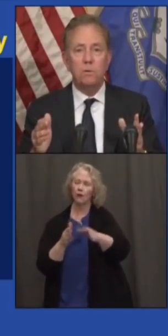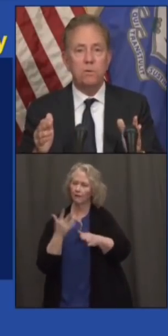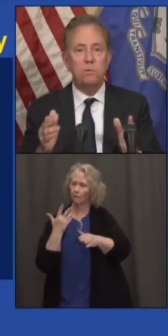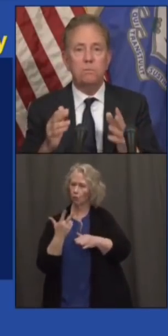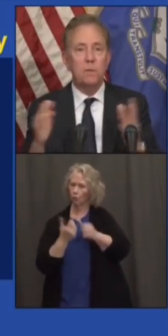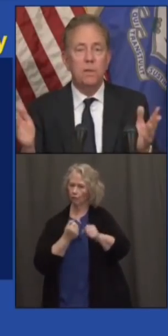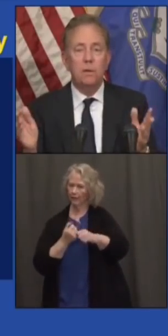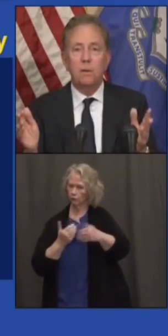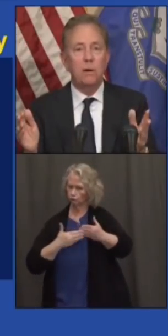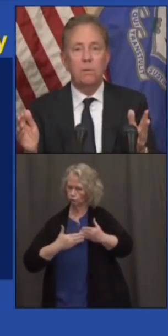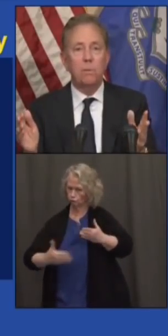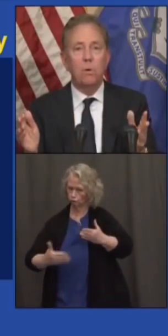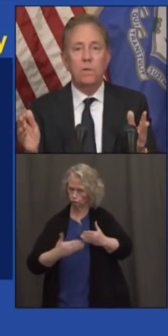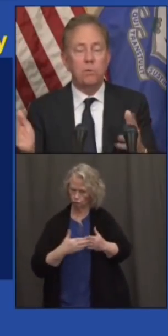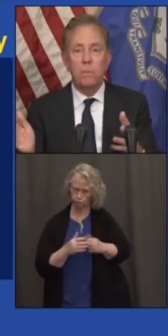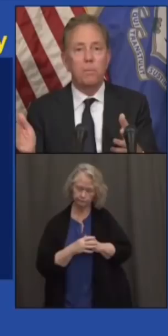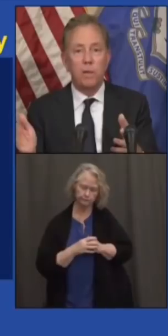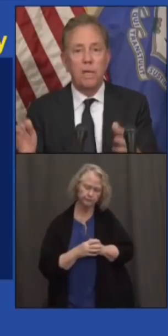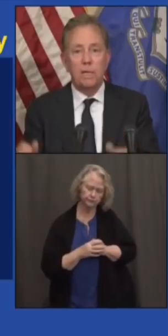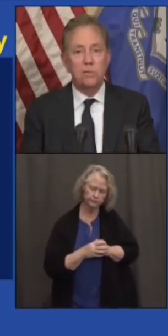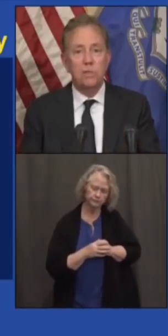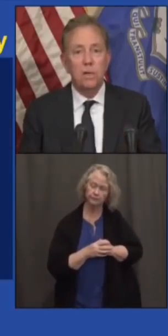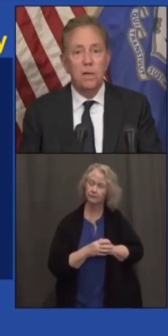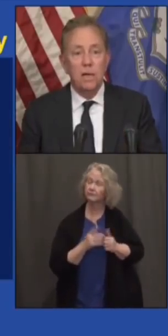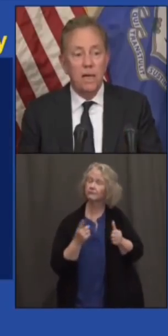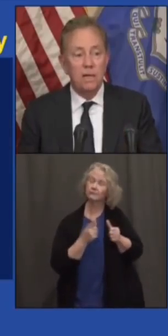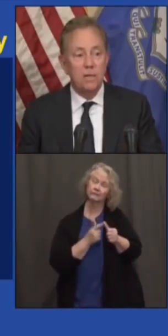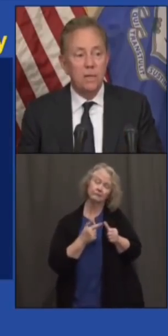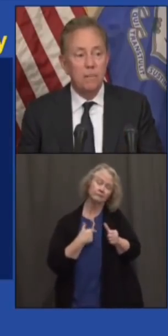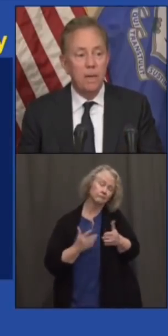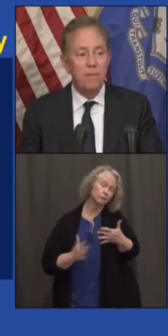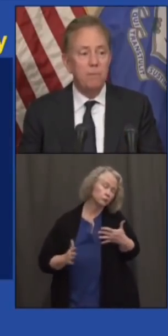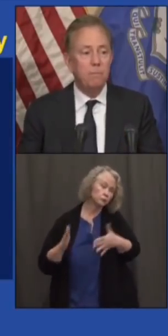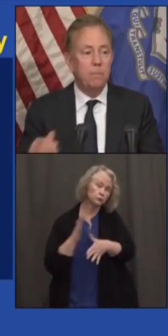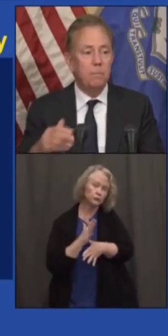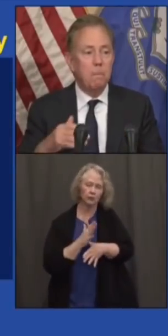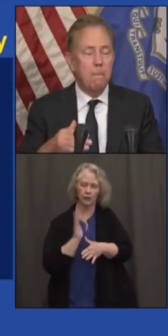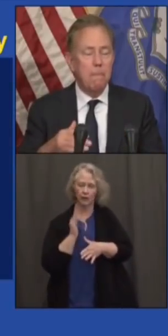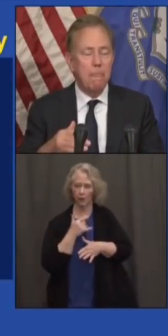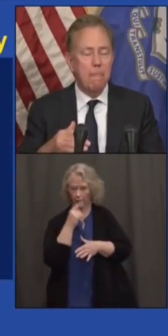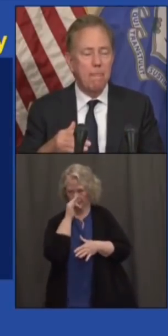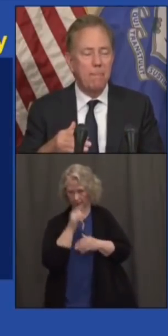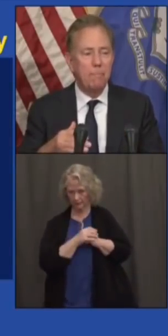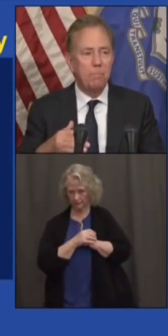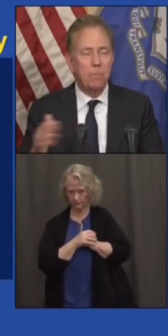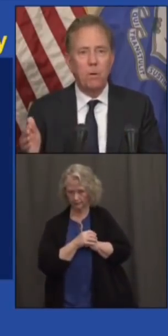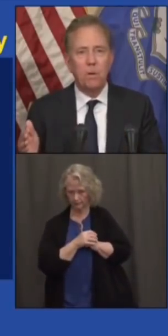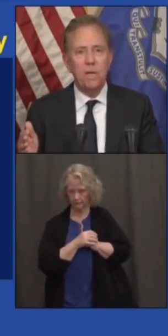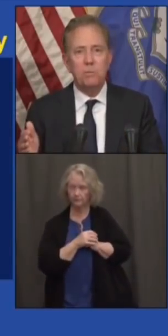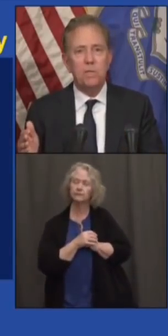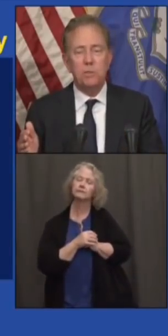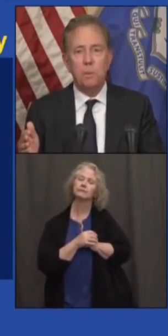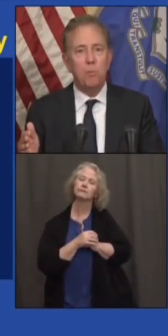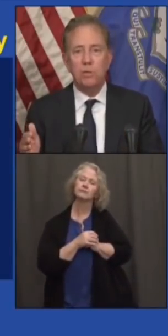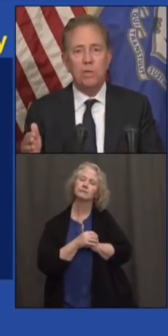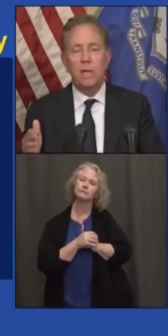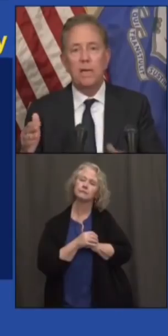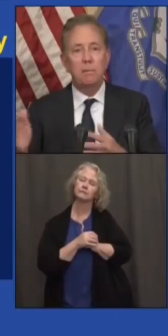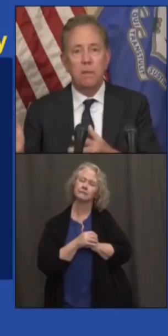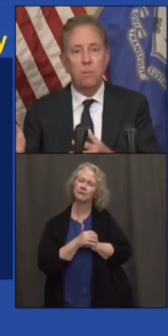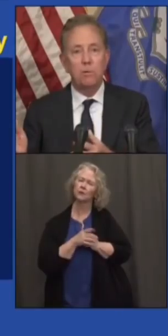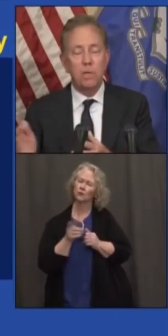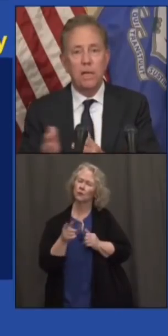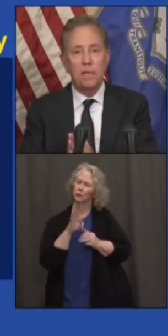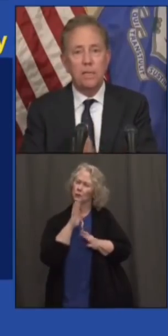and foremost, I always remember the kids. And even our kids were disproportionately